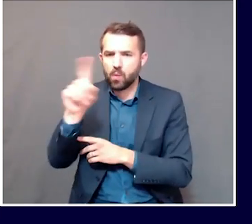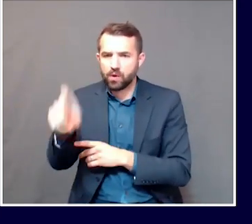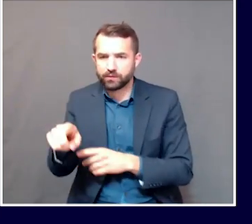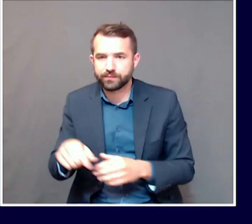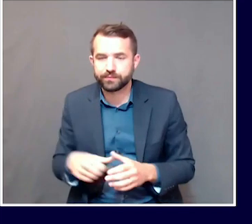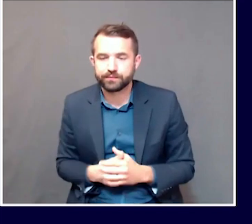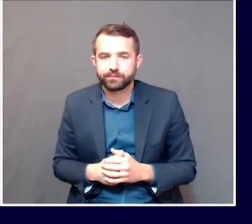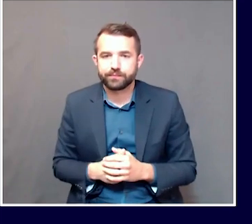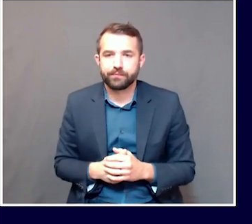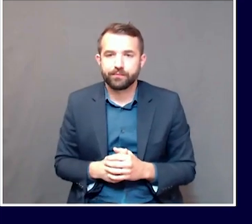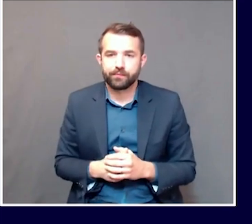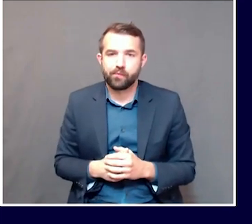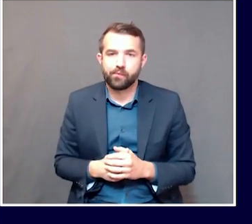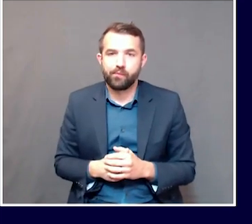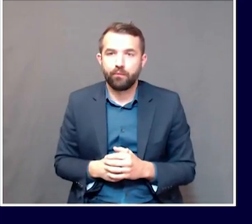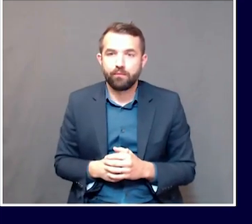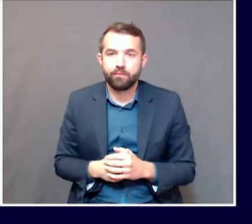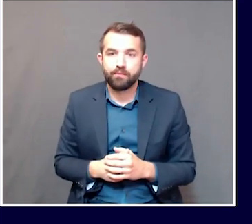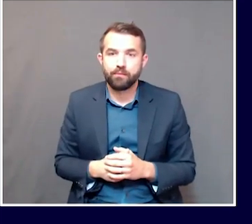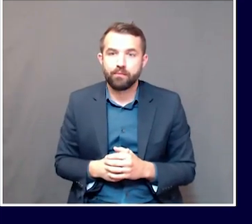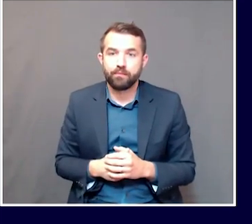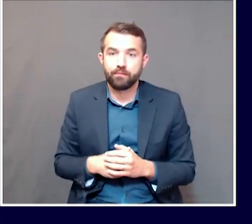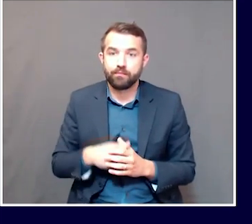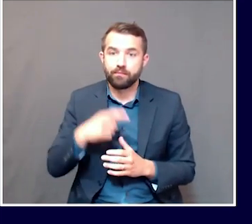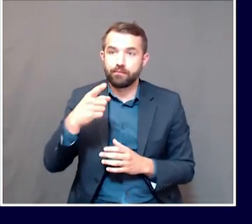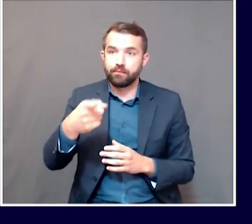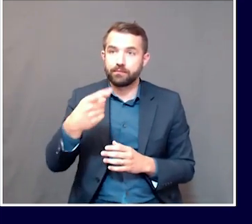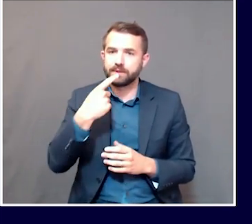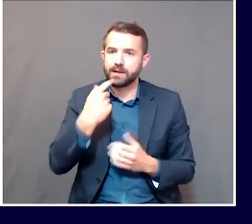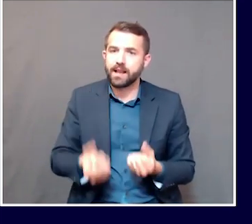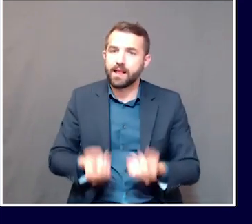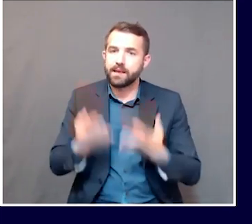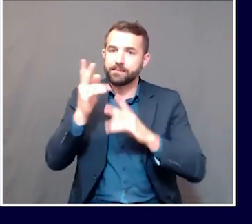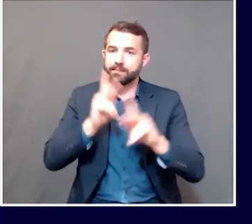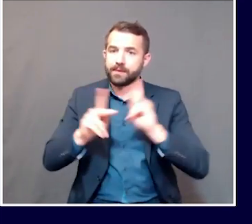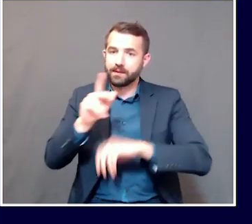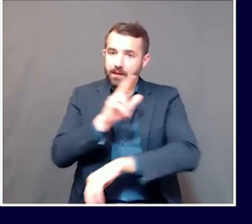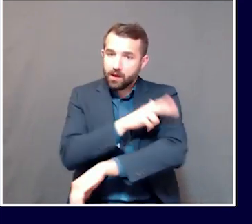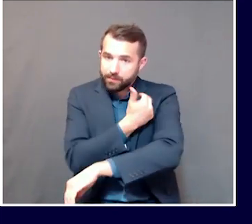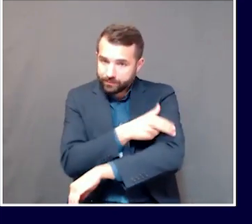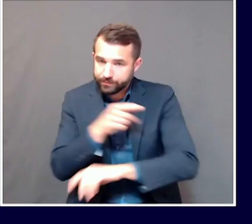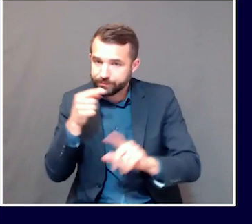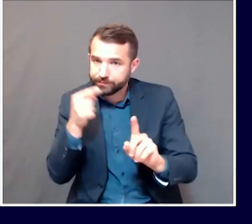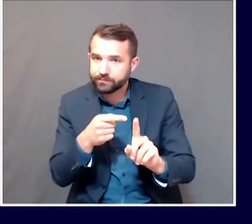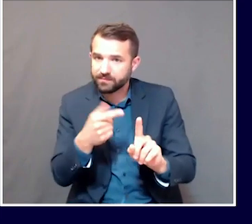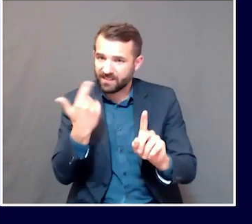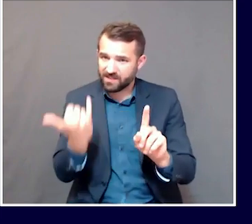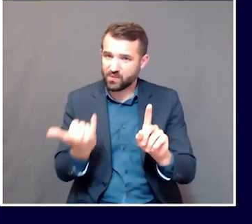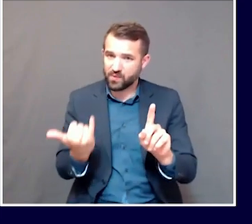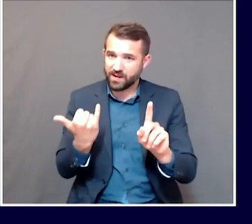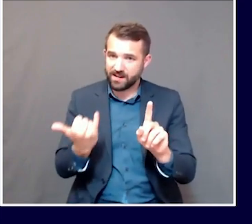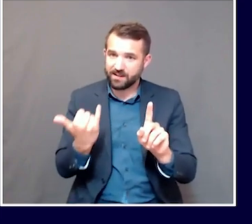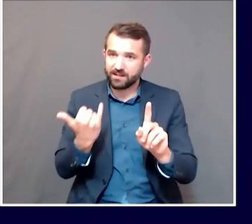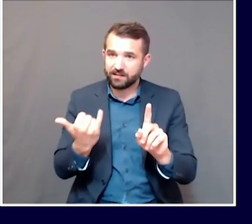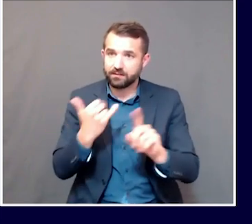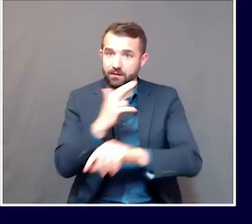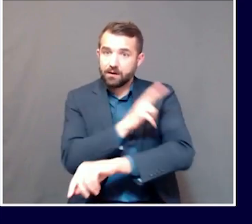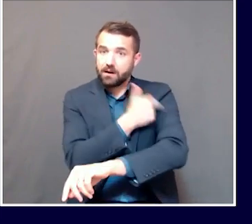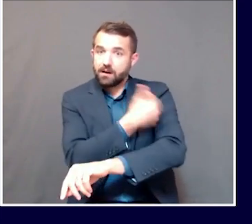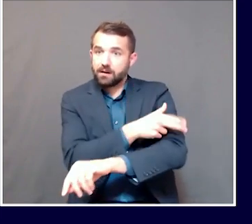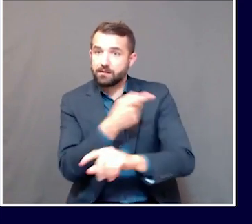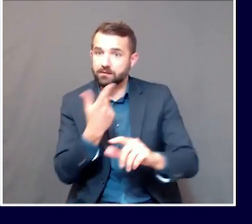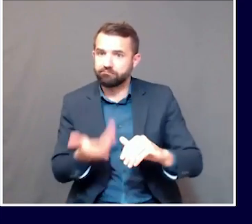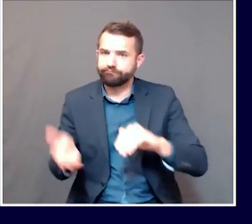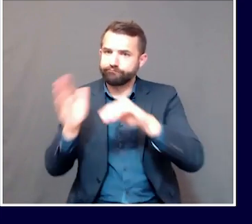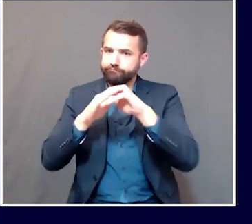use data that you guys have been putting out daily. It looks like today there was no increase in cumulative hospitalizations, but there was an